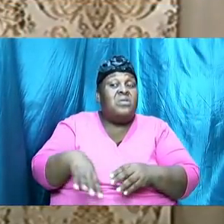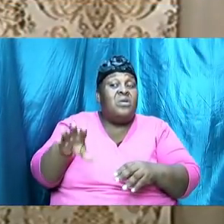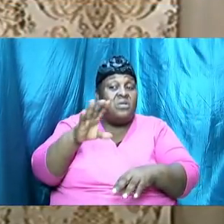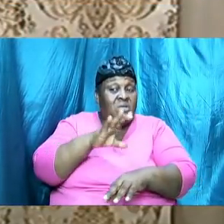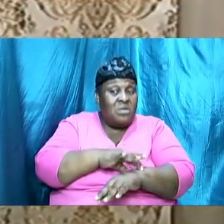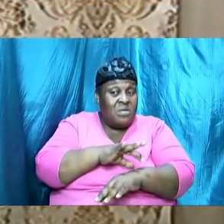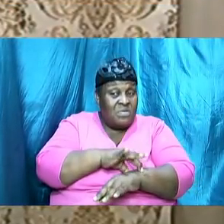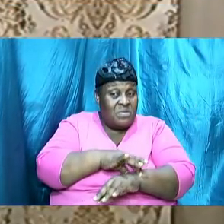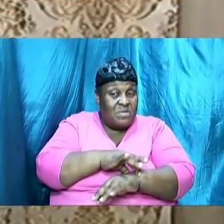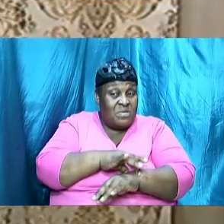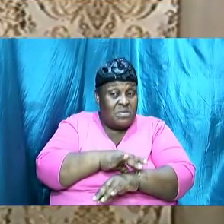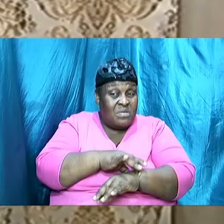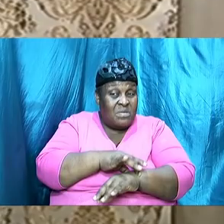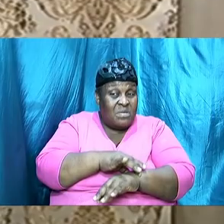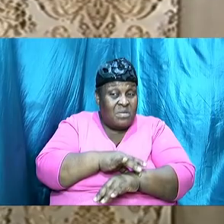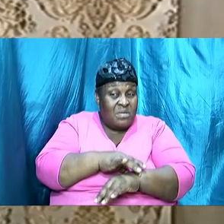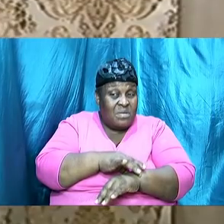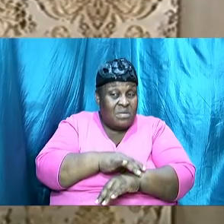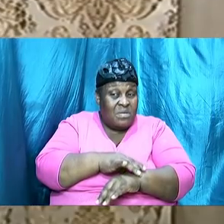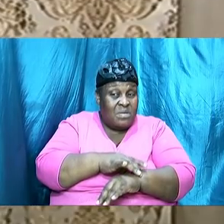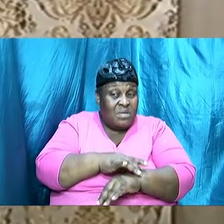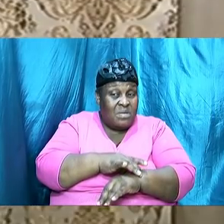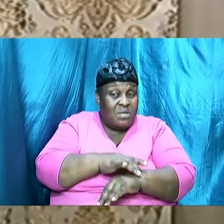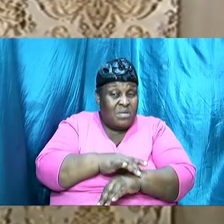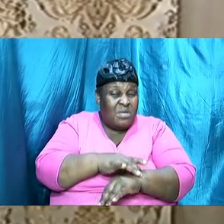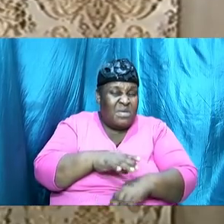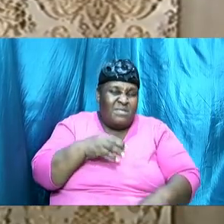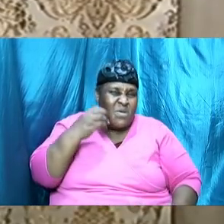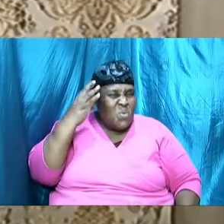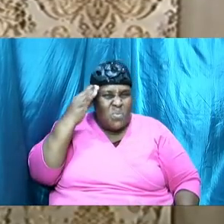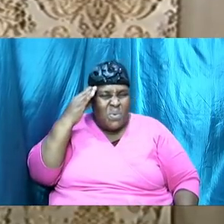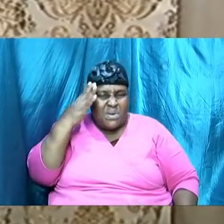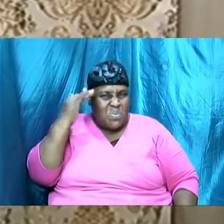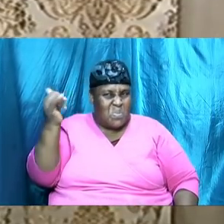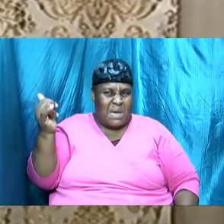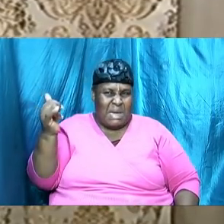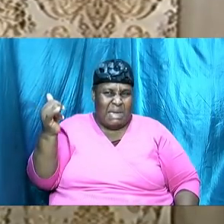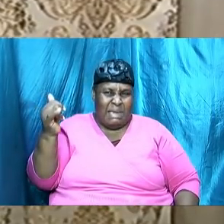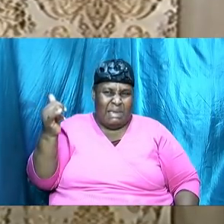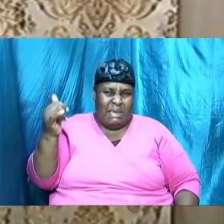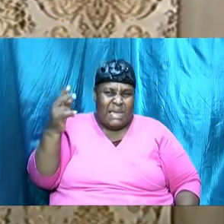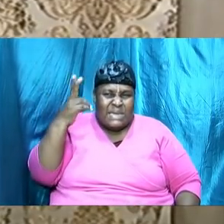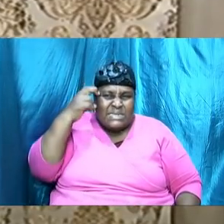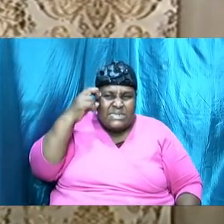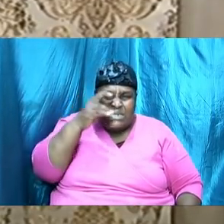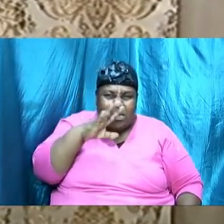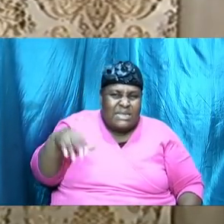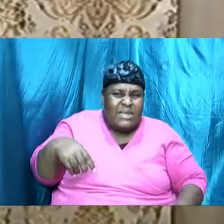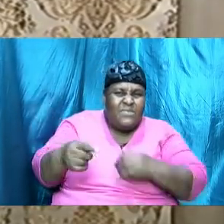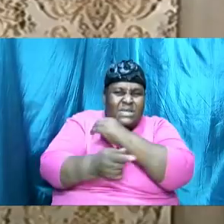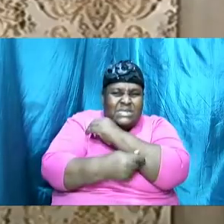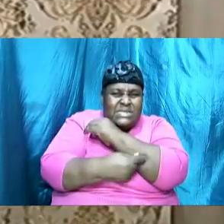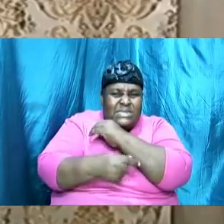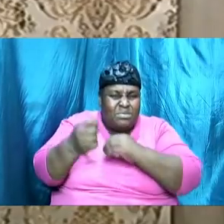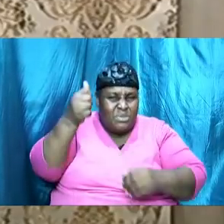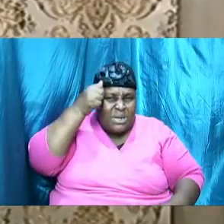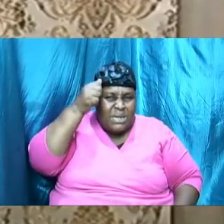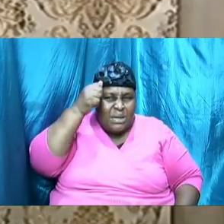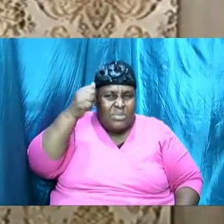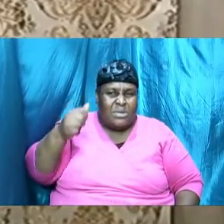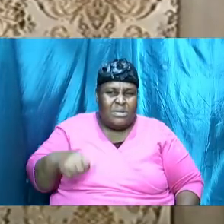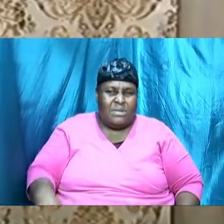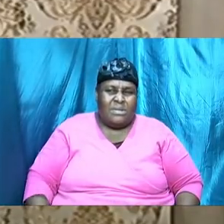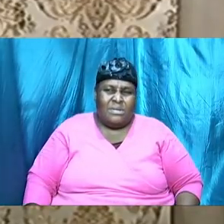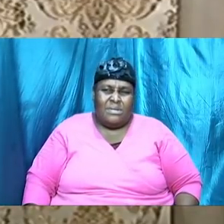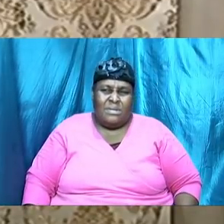have you ever wondered why he didn't tempt Adam even though Adam was there before Eve came and working and everything he didn't